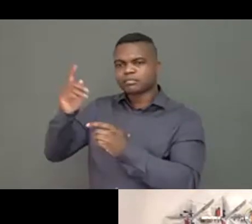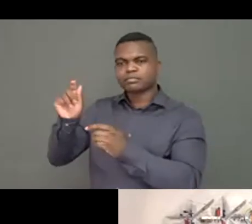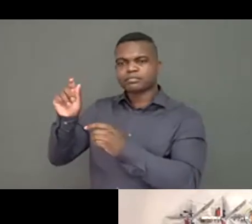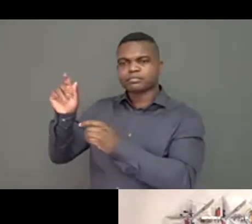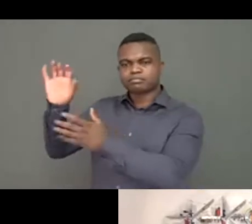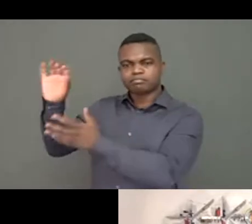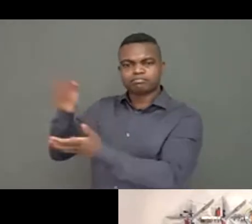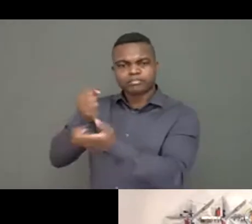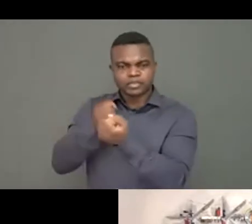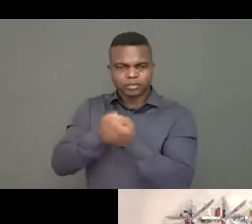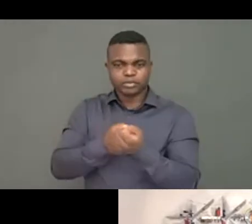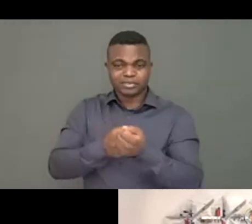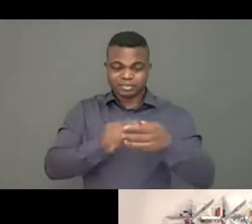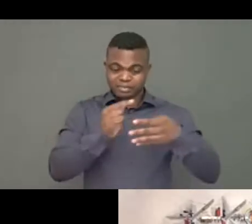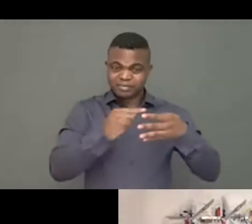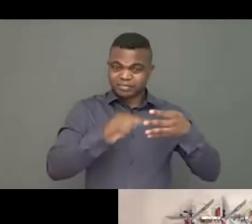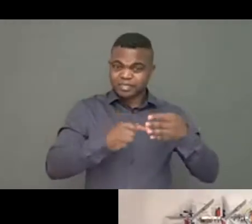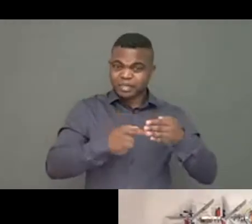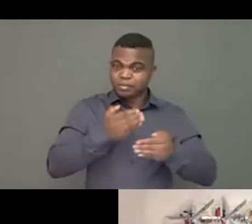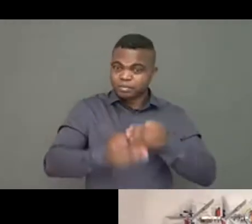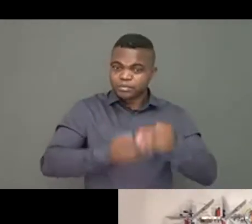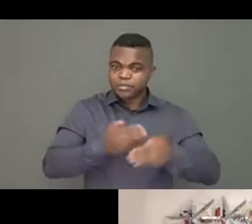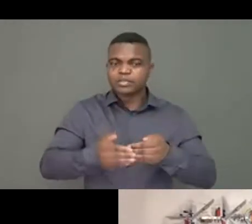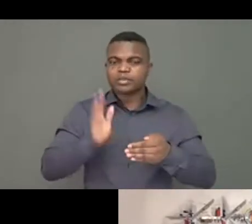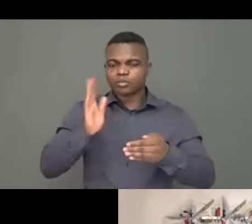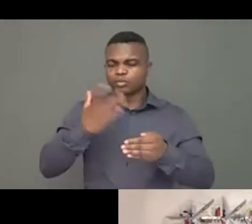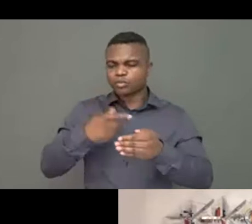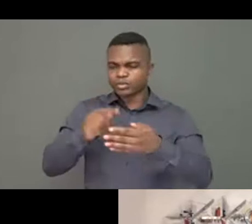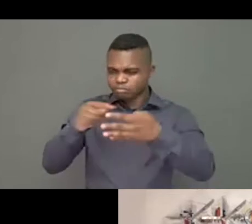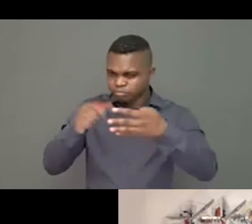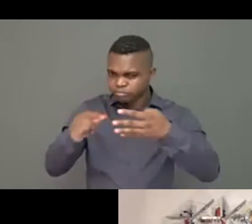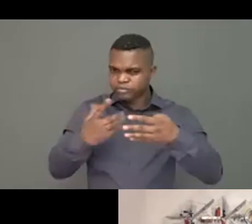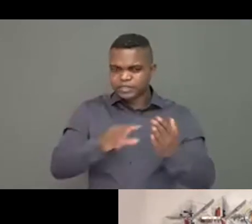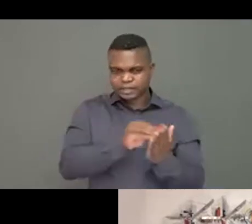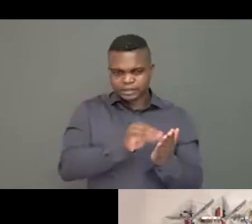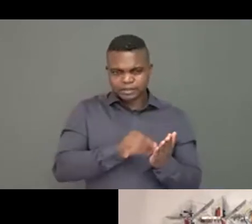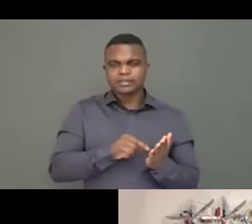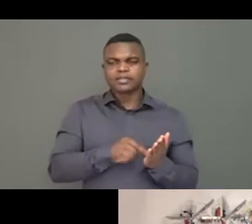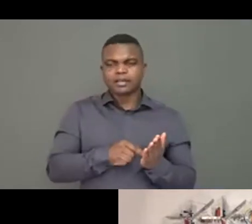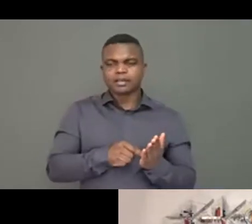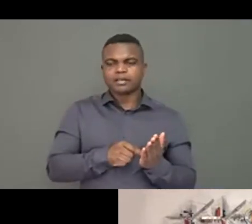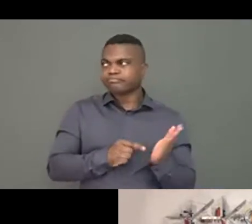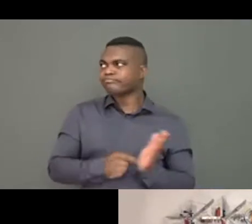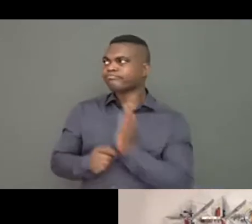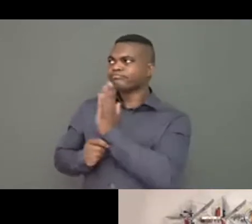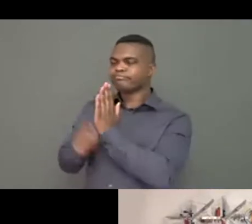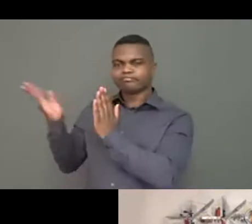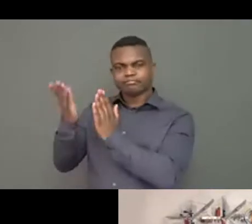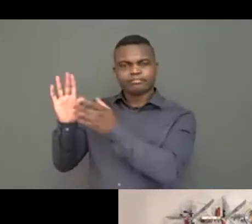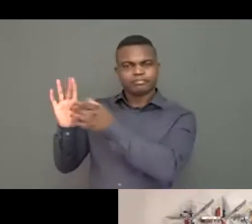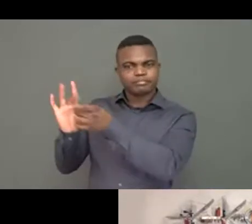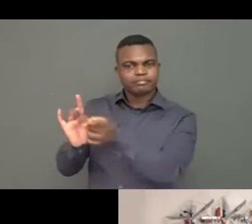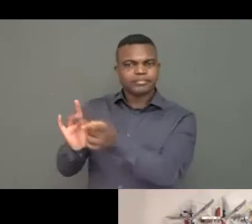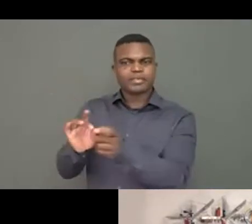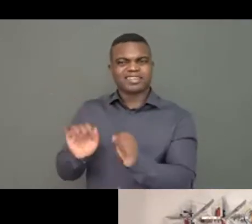to consider that. We see that's very important because that's making organizations save resources